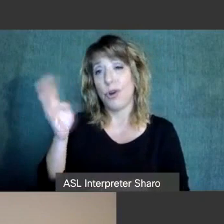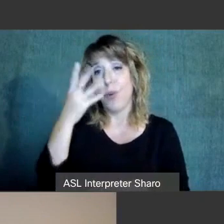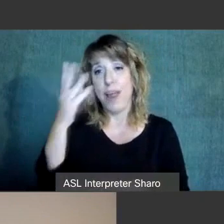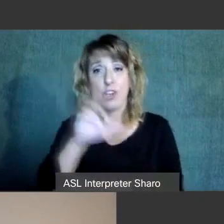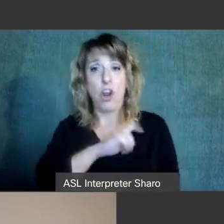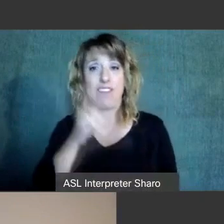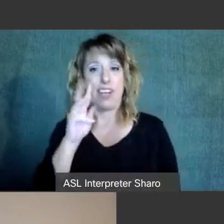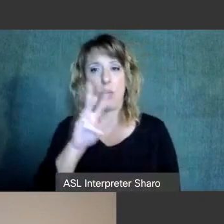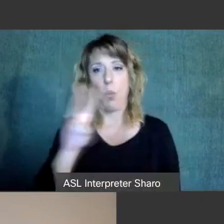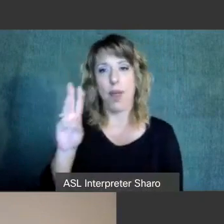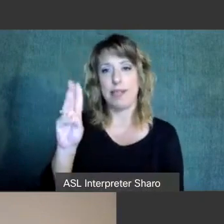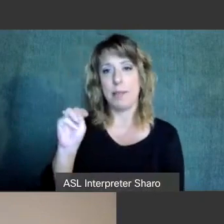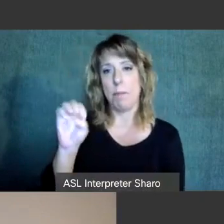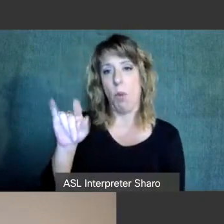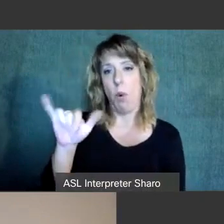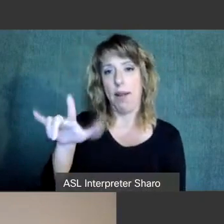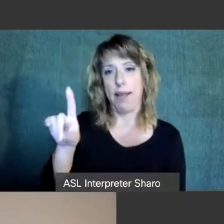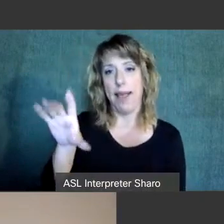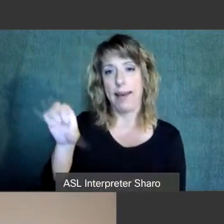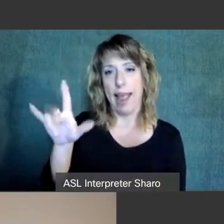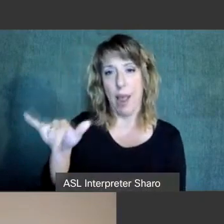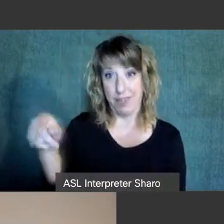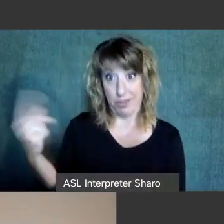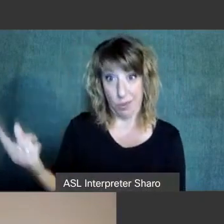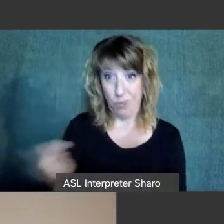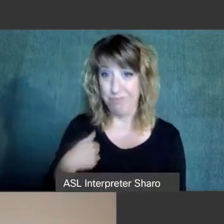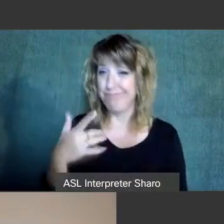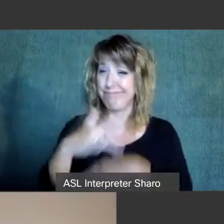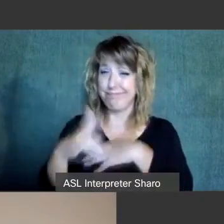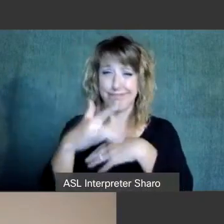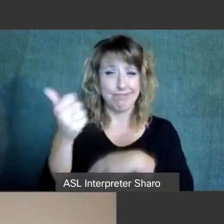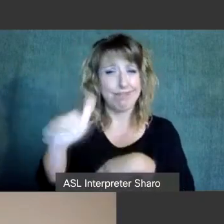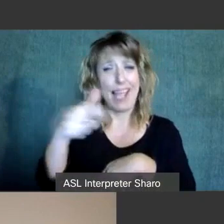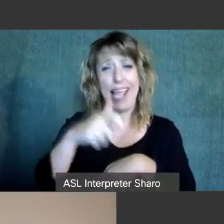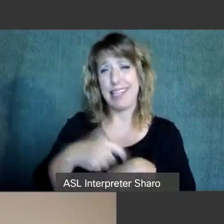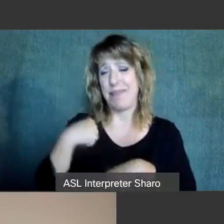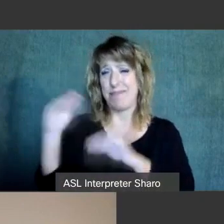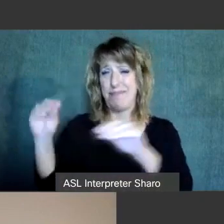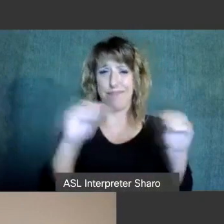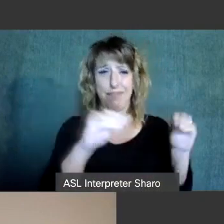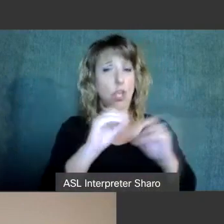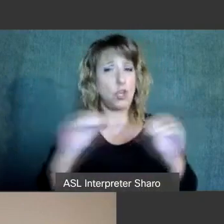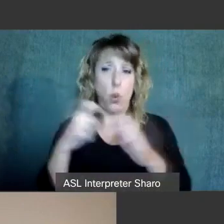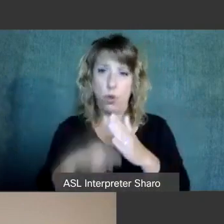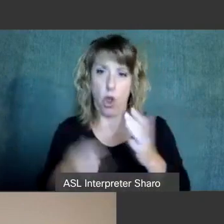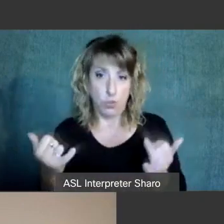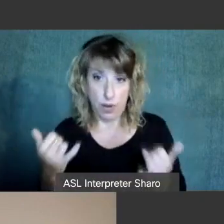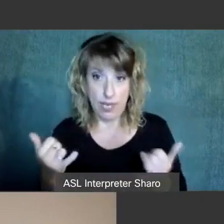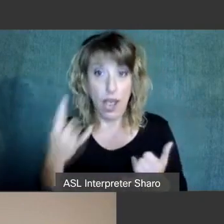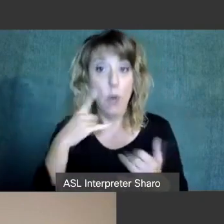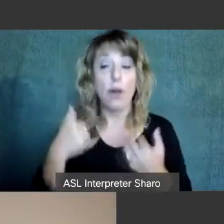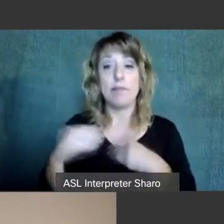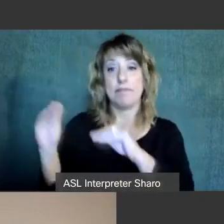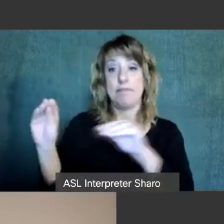We are available for training anytime and at no cost at this time for the